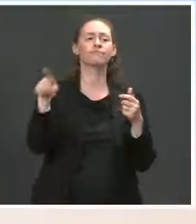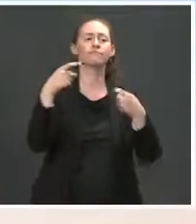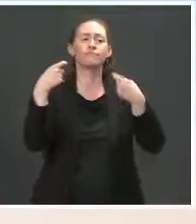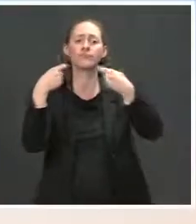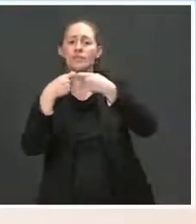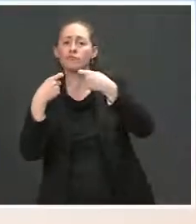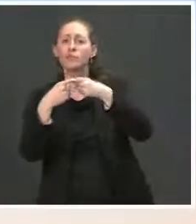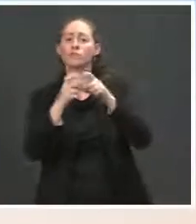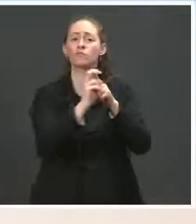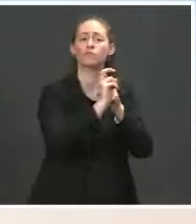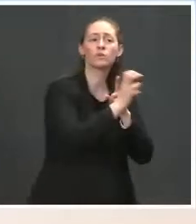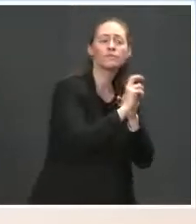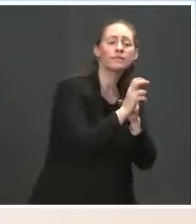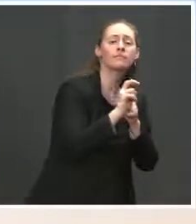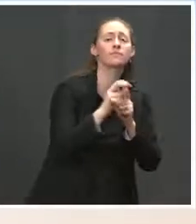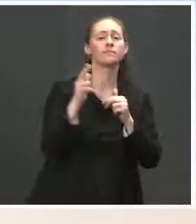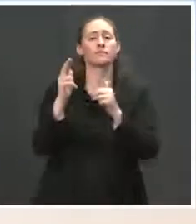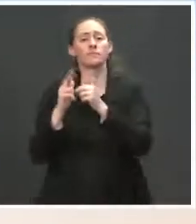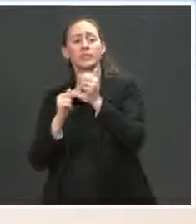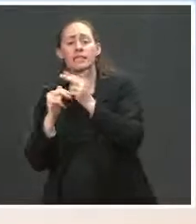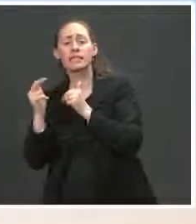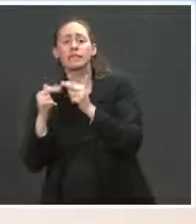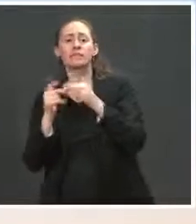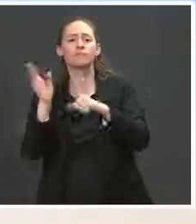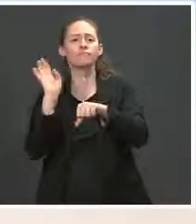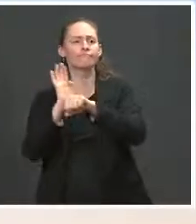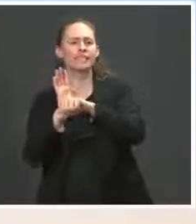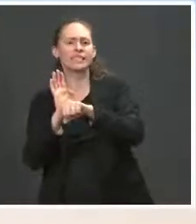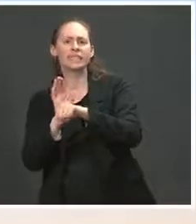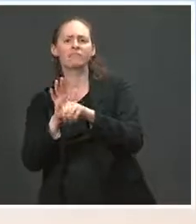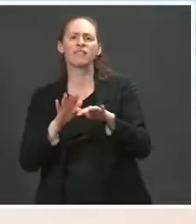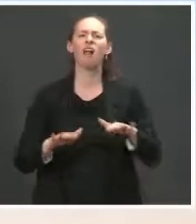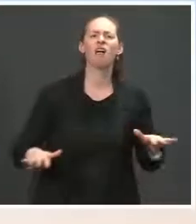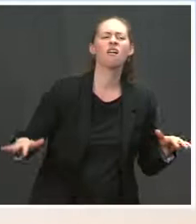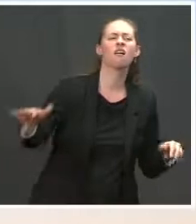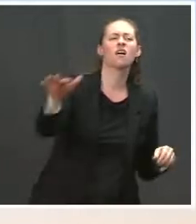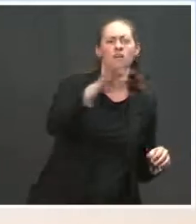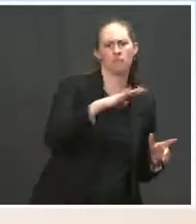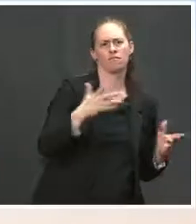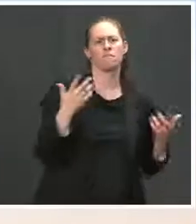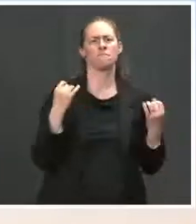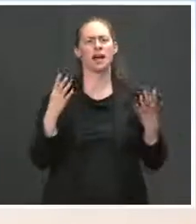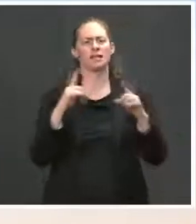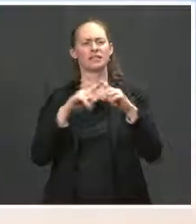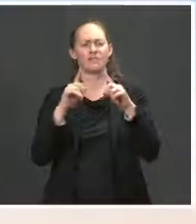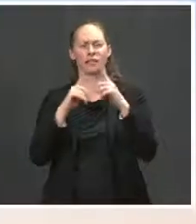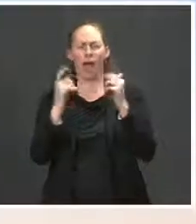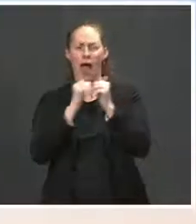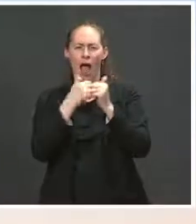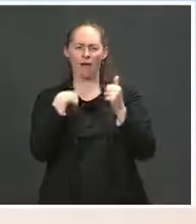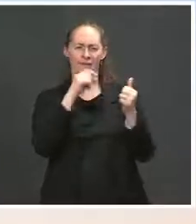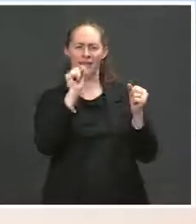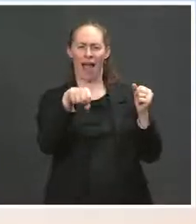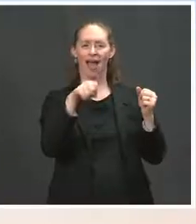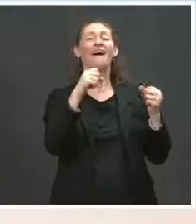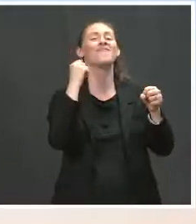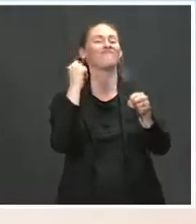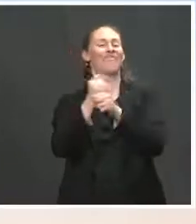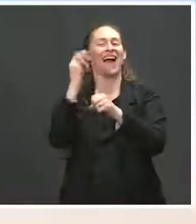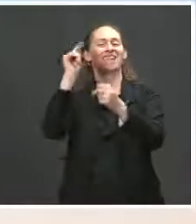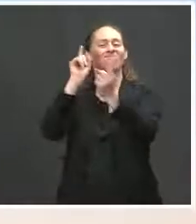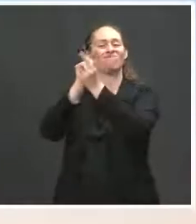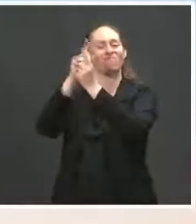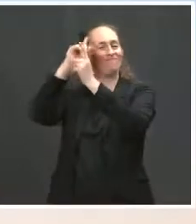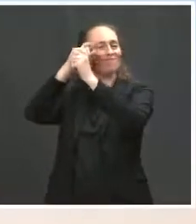buildings, industry, and lands. Our view is there are a lot of pathways to get to reach this goal. Some of it will be done through legislation,